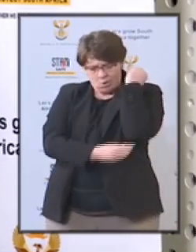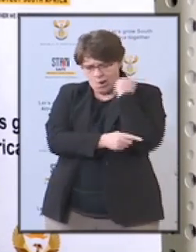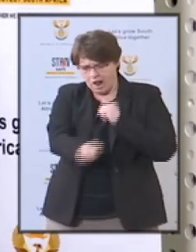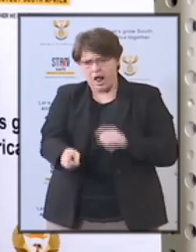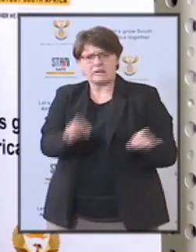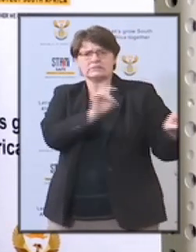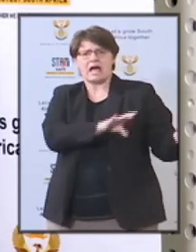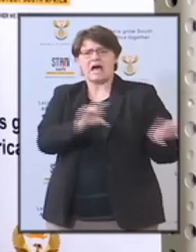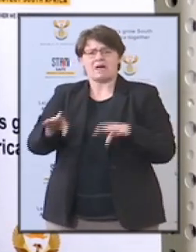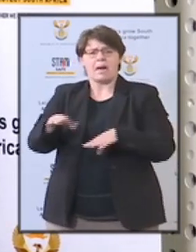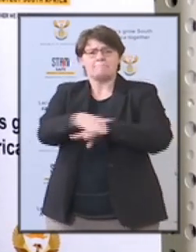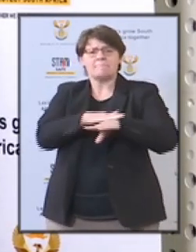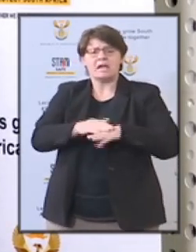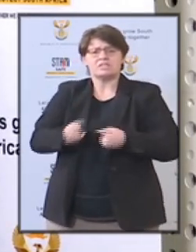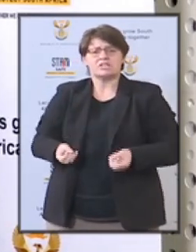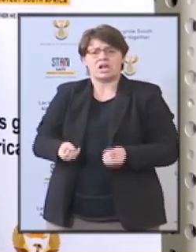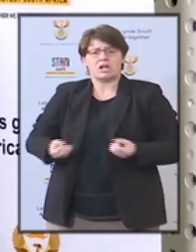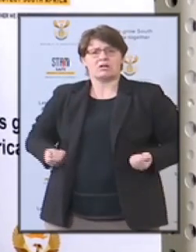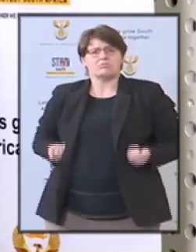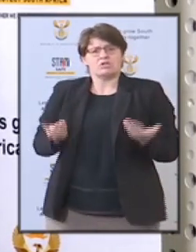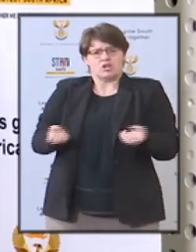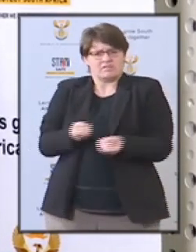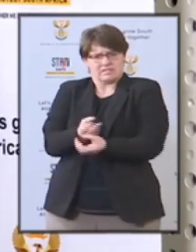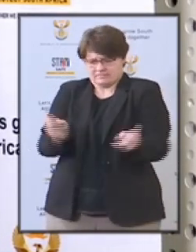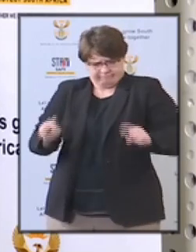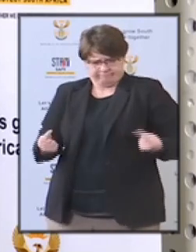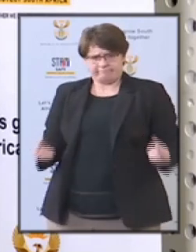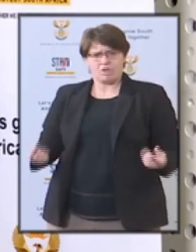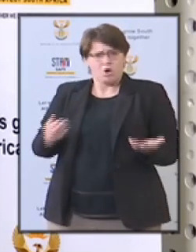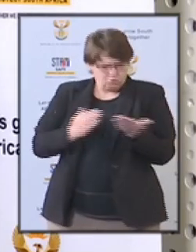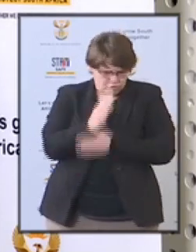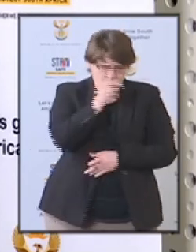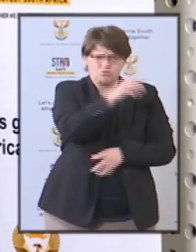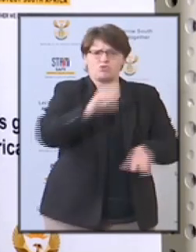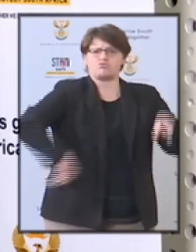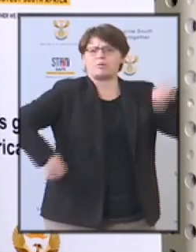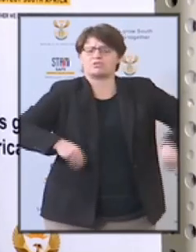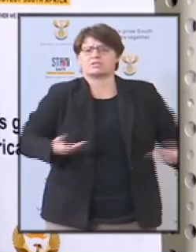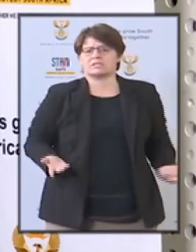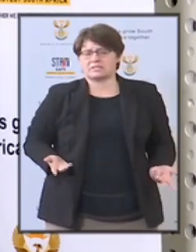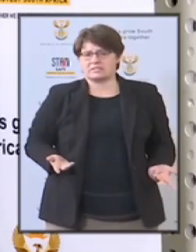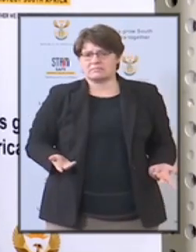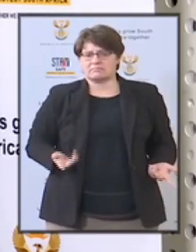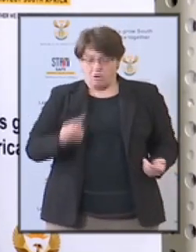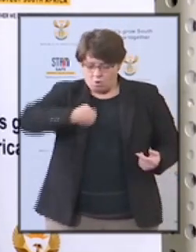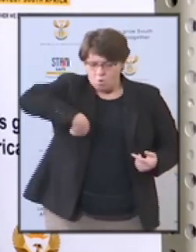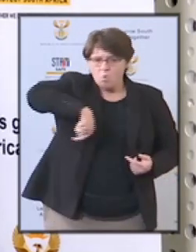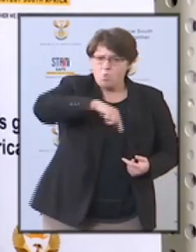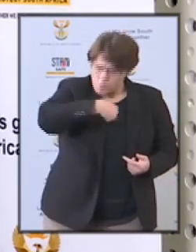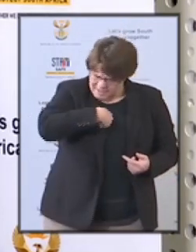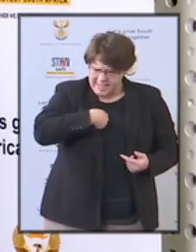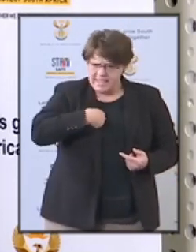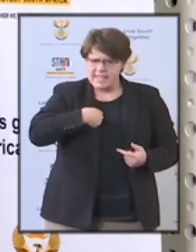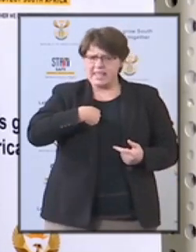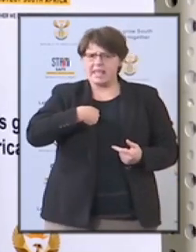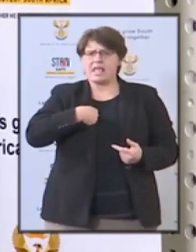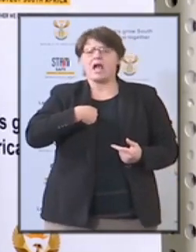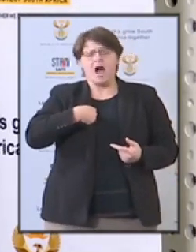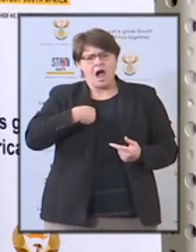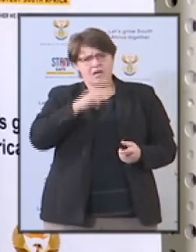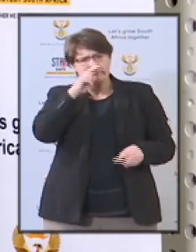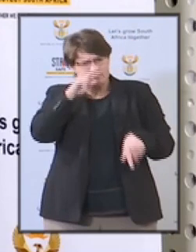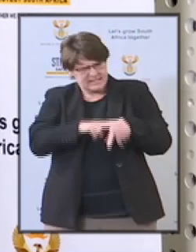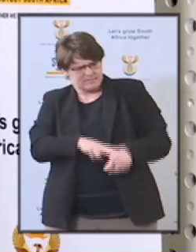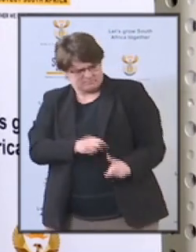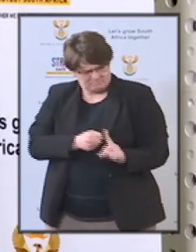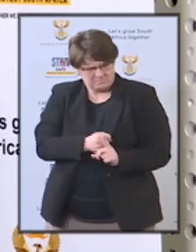basic services. As a society, we are responsible for the fight against corruption